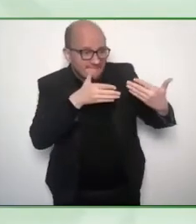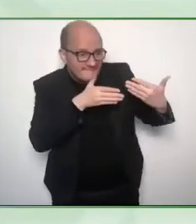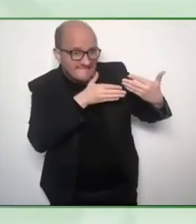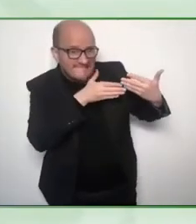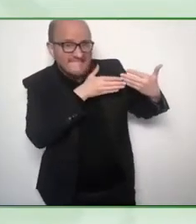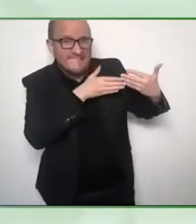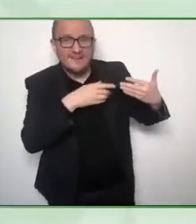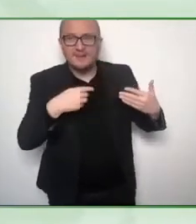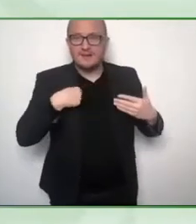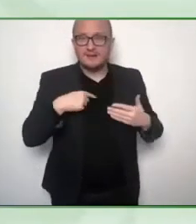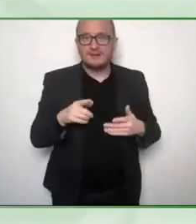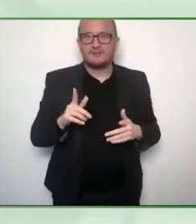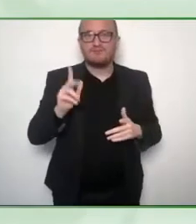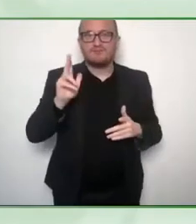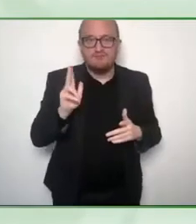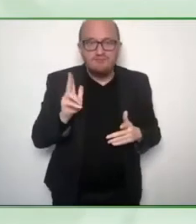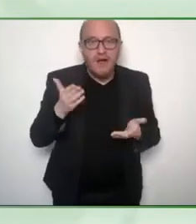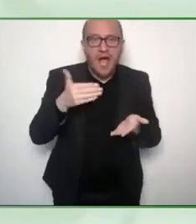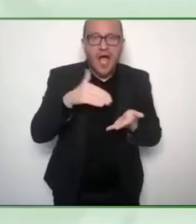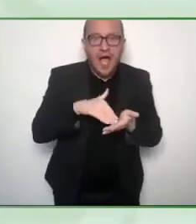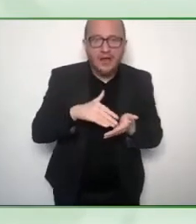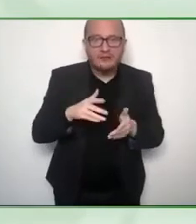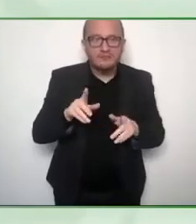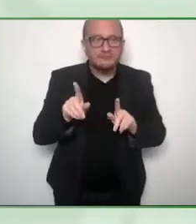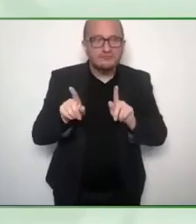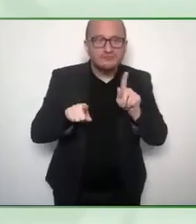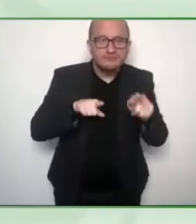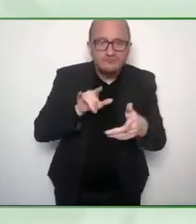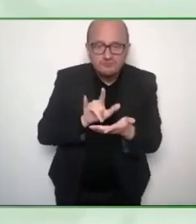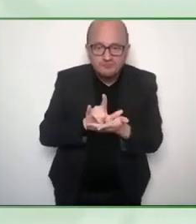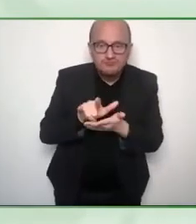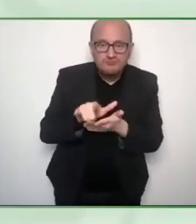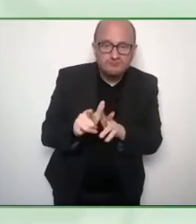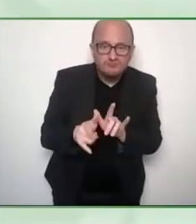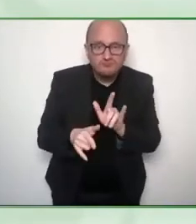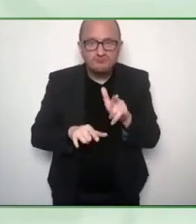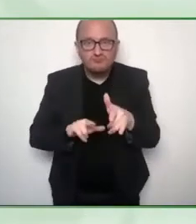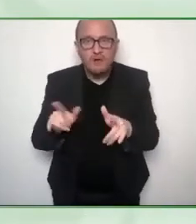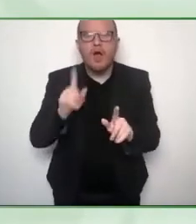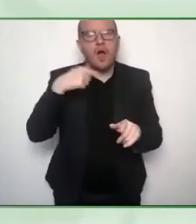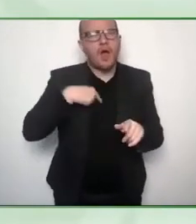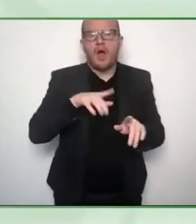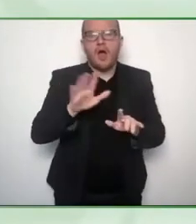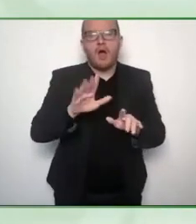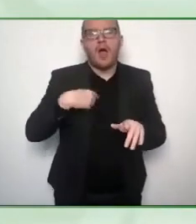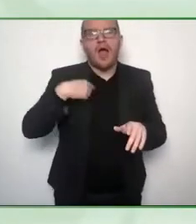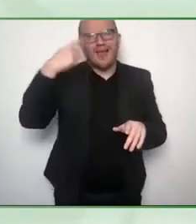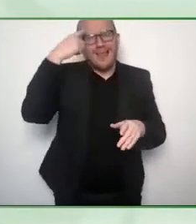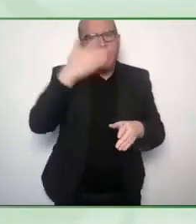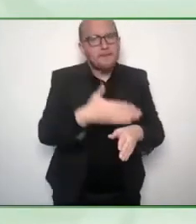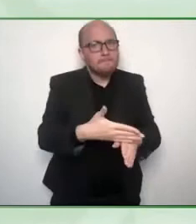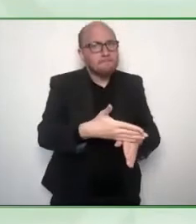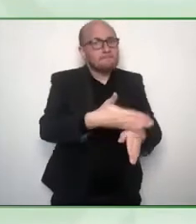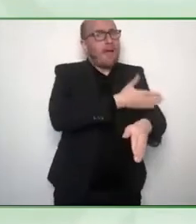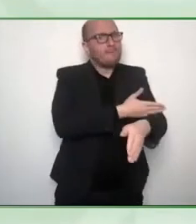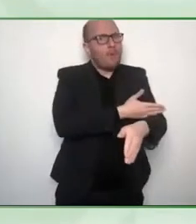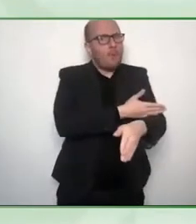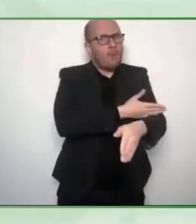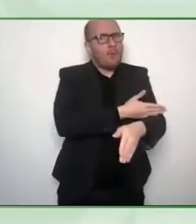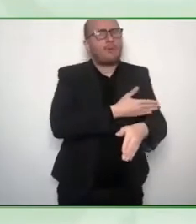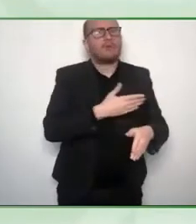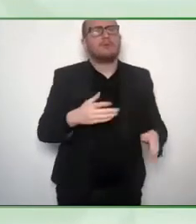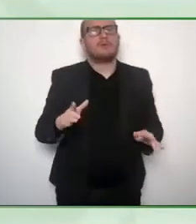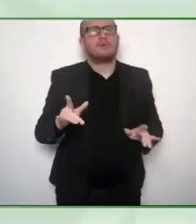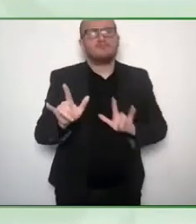inclusive experience, somebody who is registered blind and it's difficult. But what's stopping it